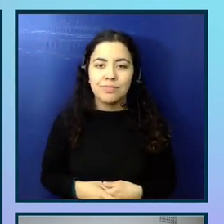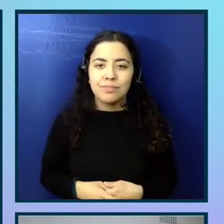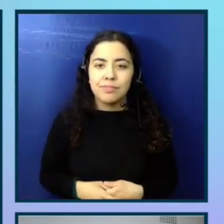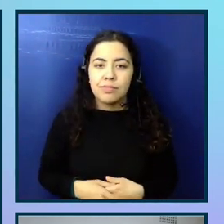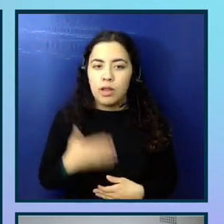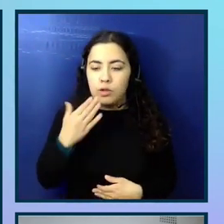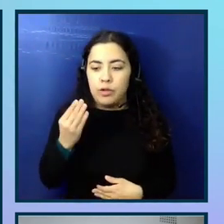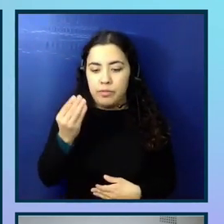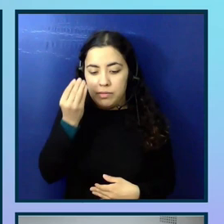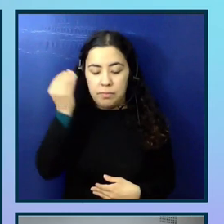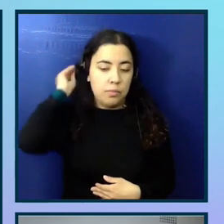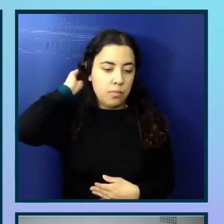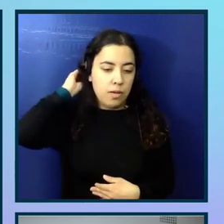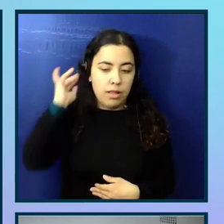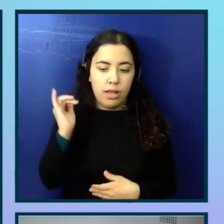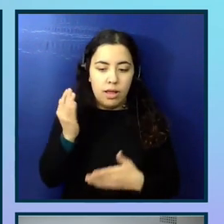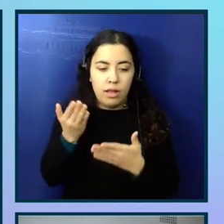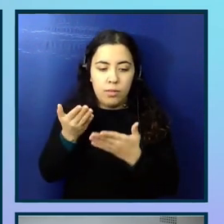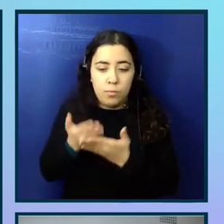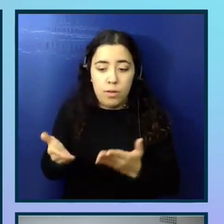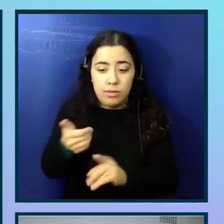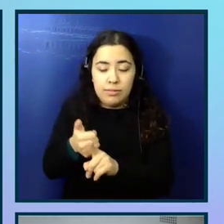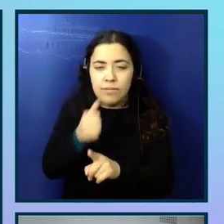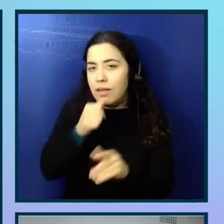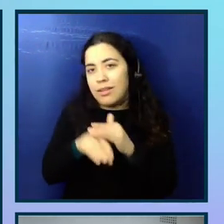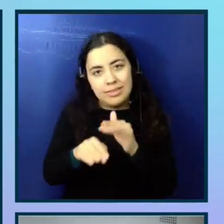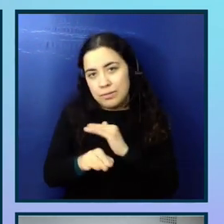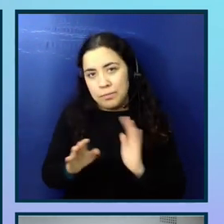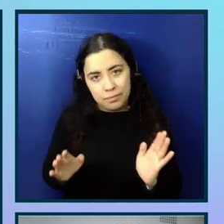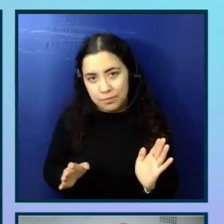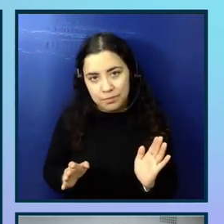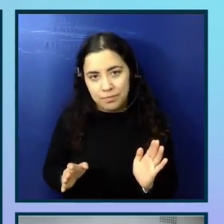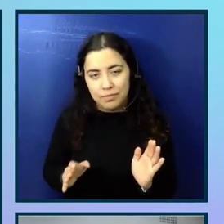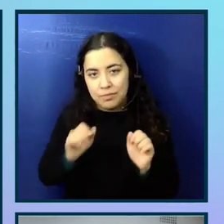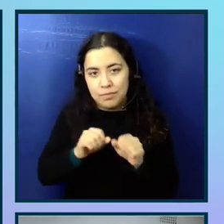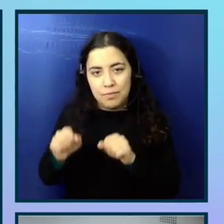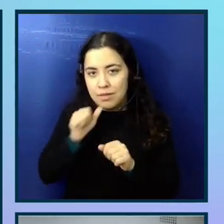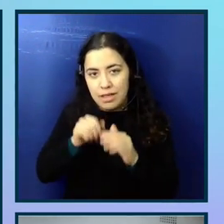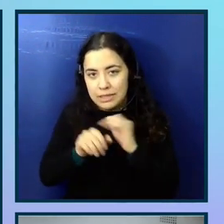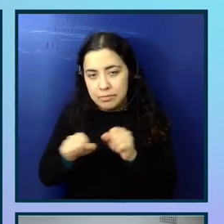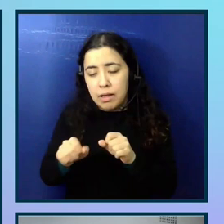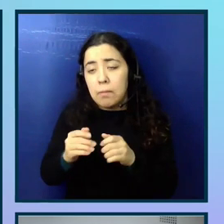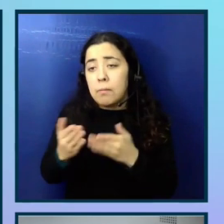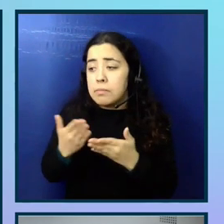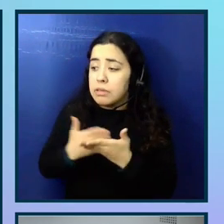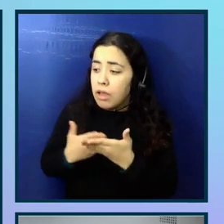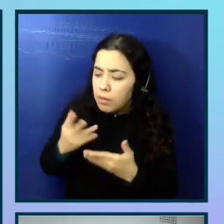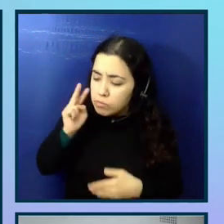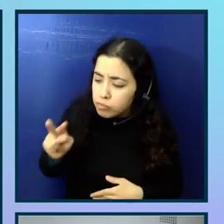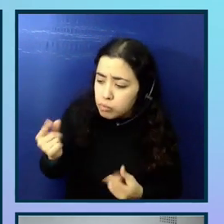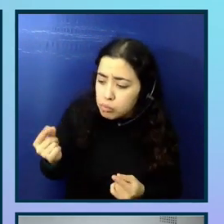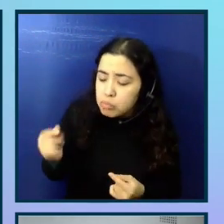good insight to know that the product wasn't accessible. And maybe some tips on how you can make it accessible as well and different